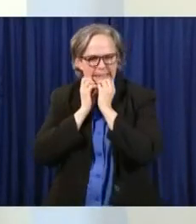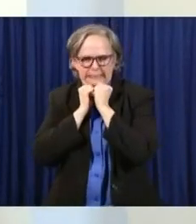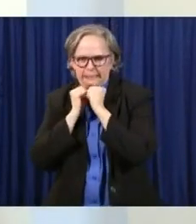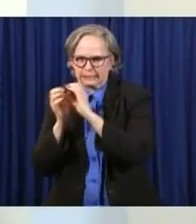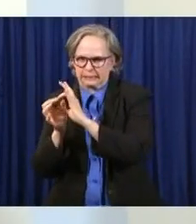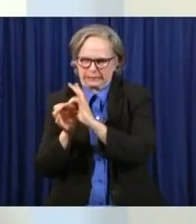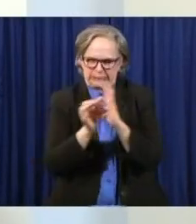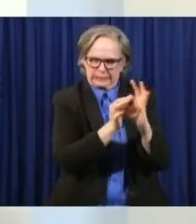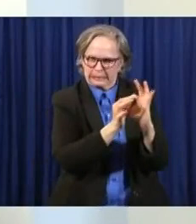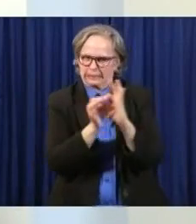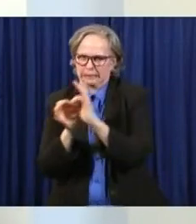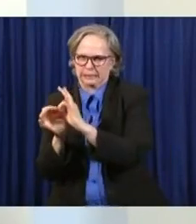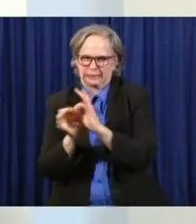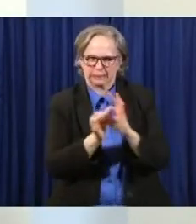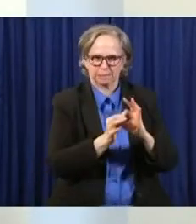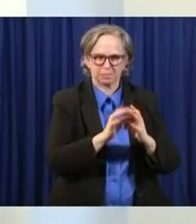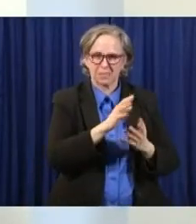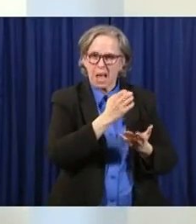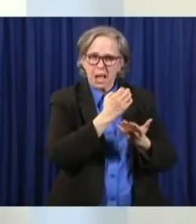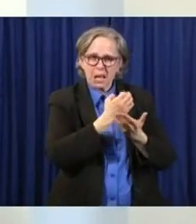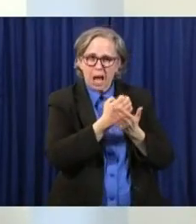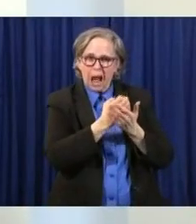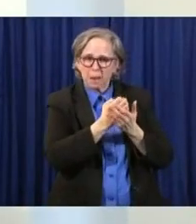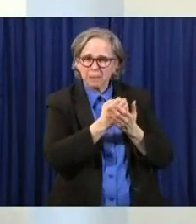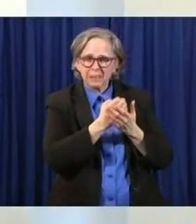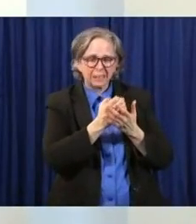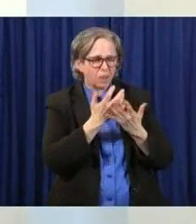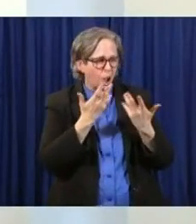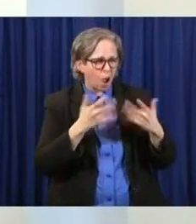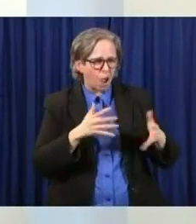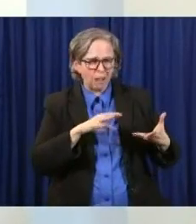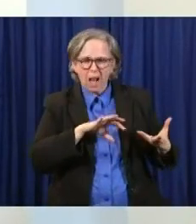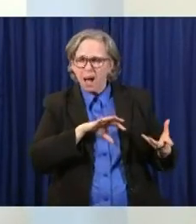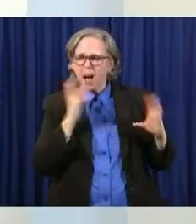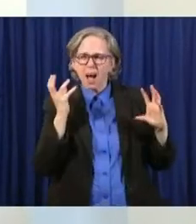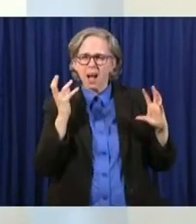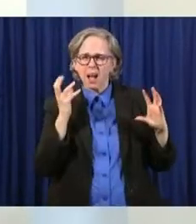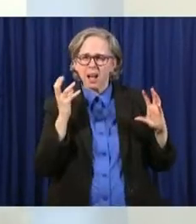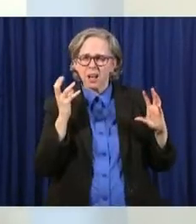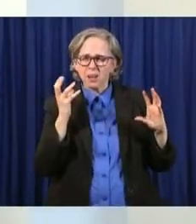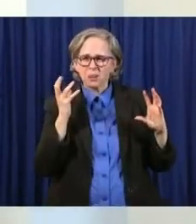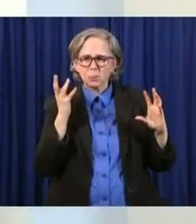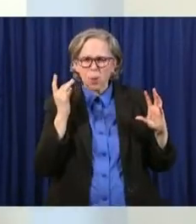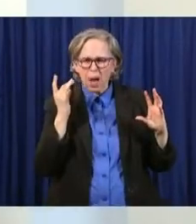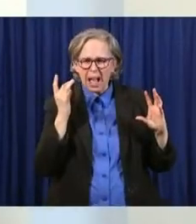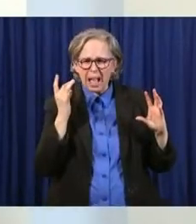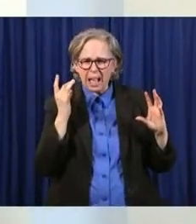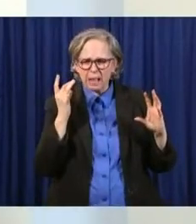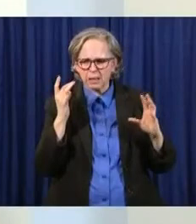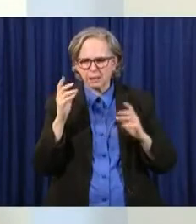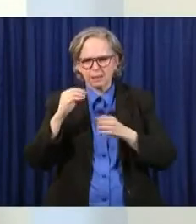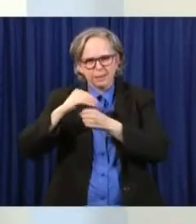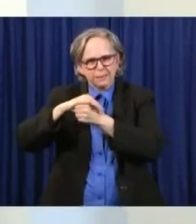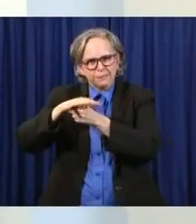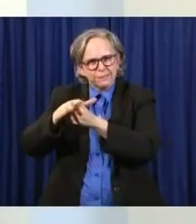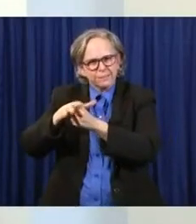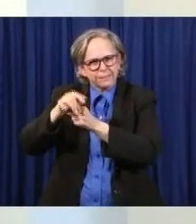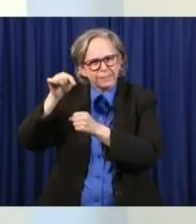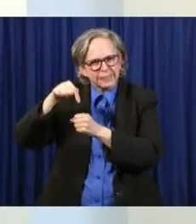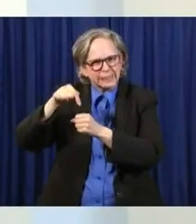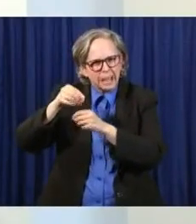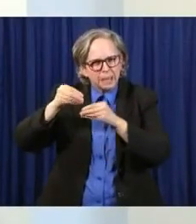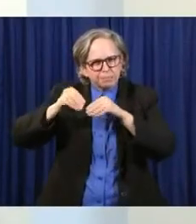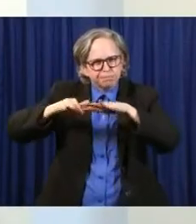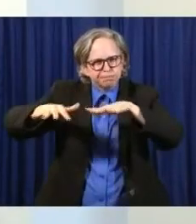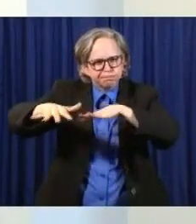was already being disrupted, and there's already data showing that before there ever was an order. Because this is a global pandemic that's having global